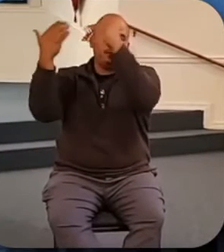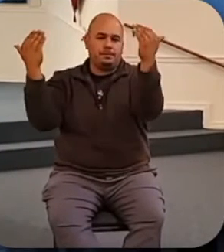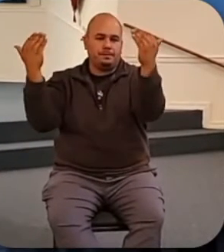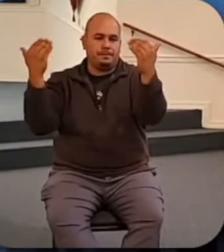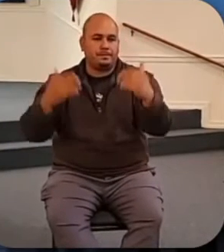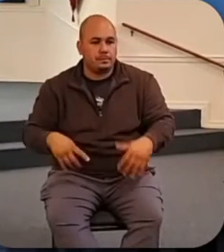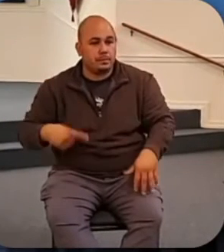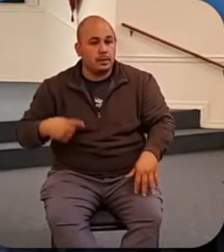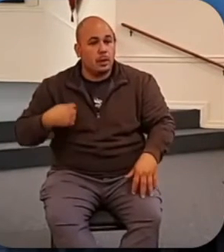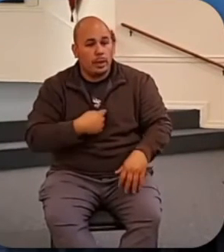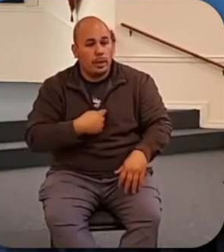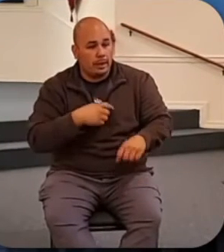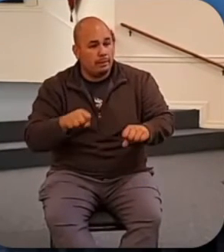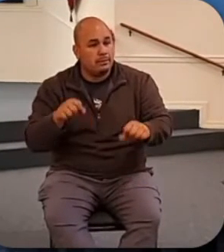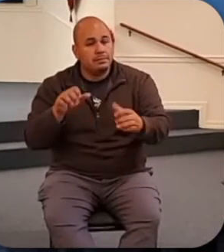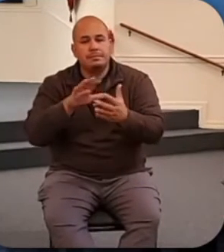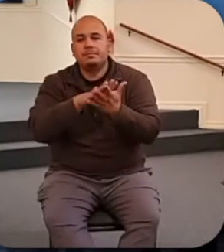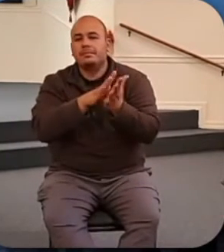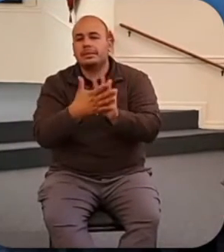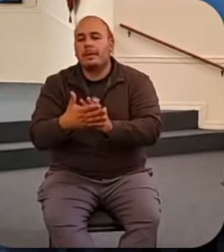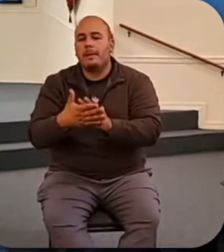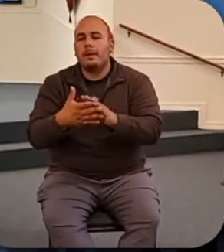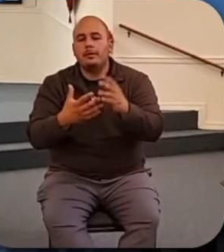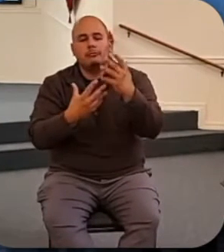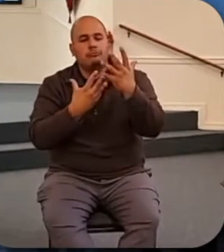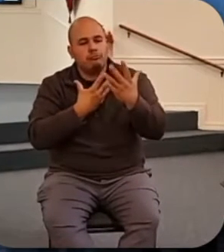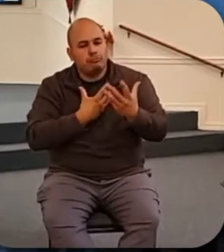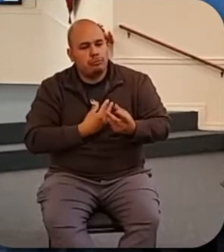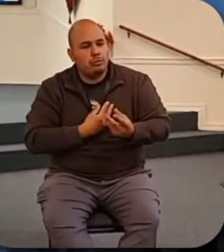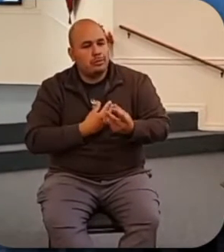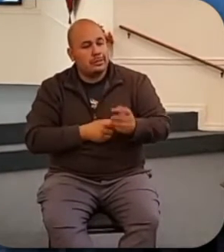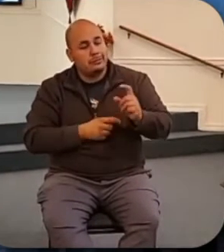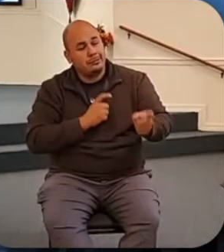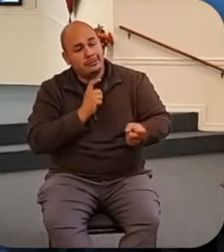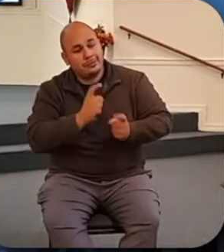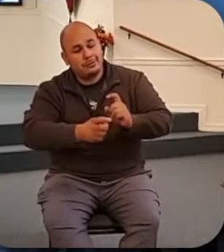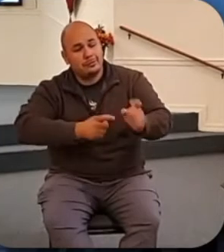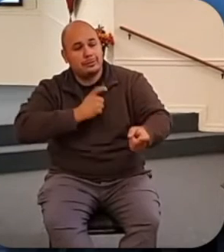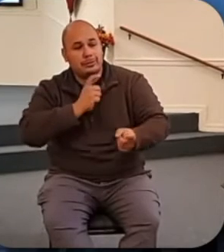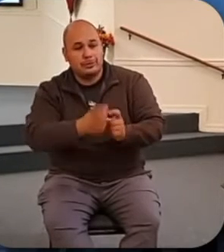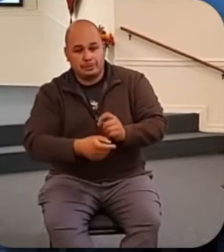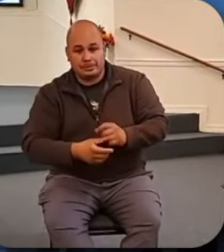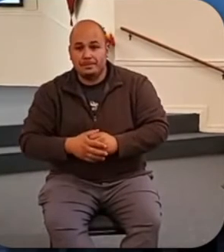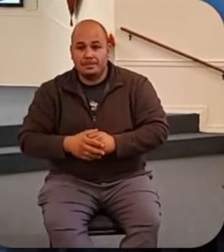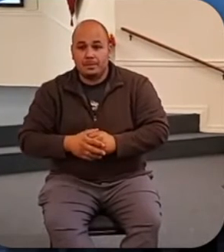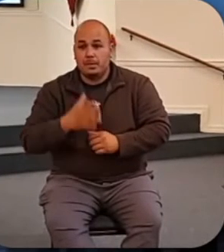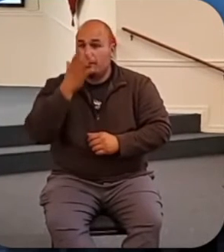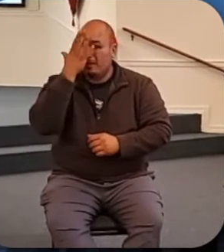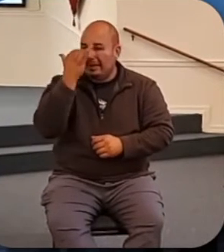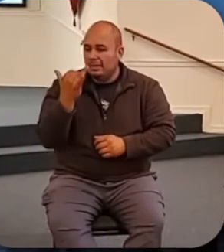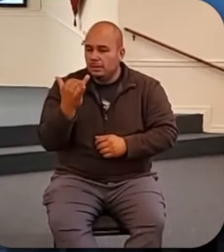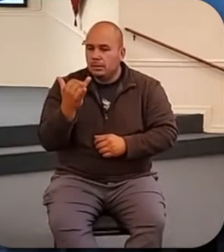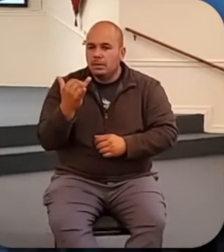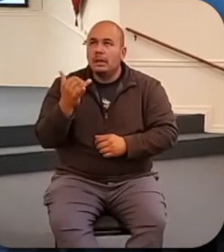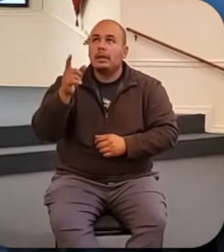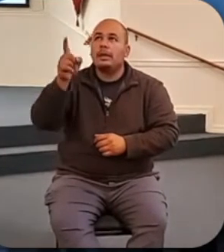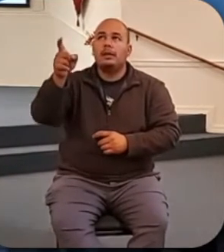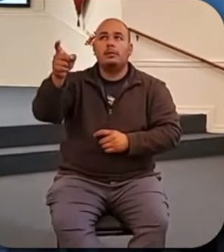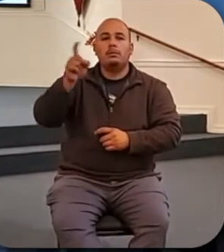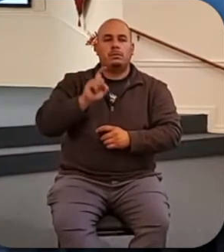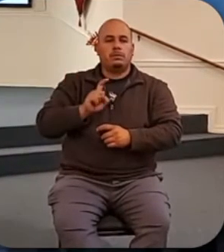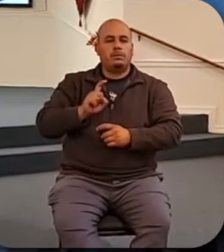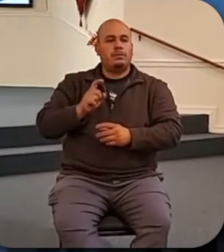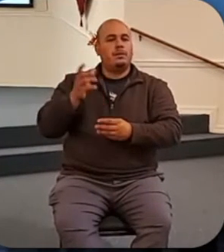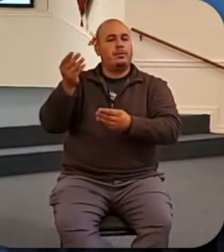We can be generous because we know God provides for us. And like God did for that rich